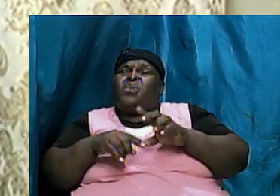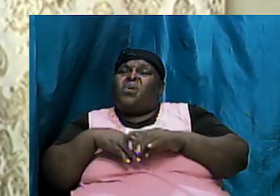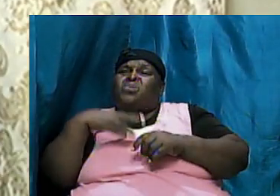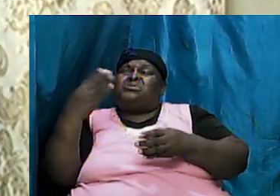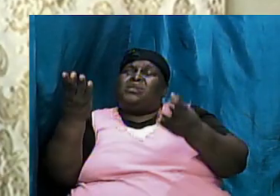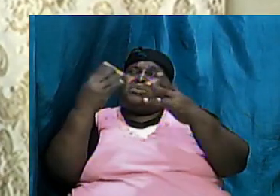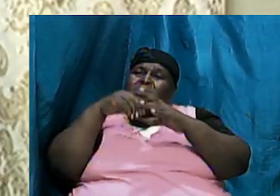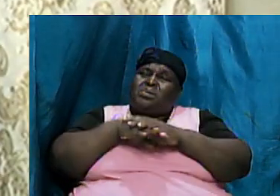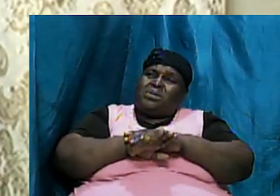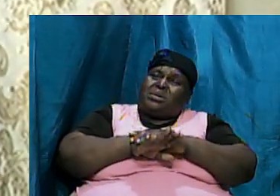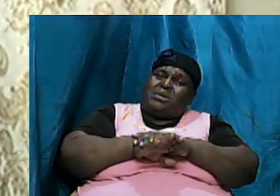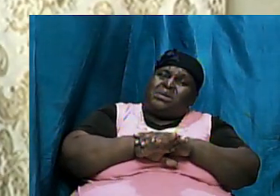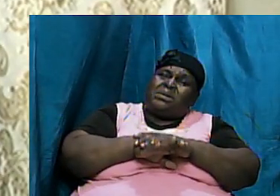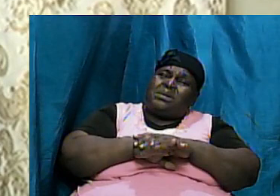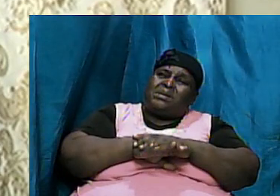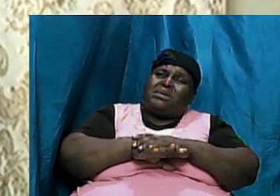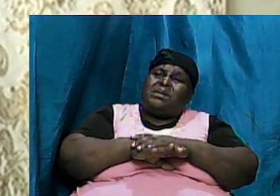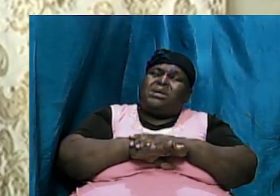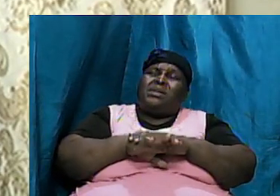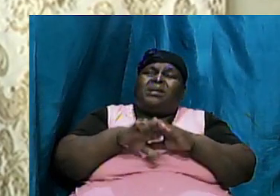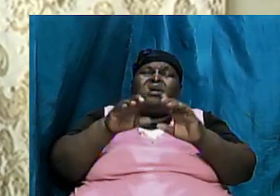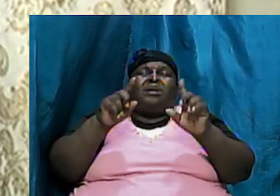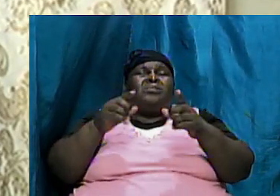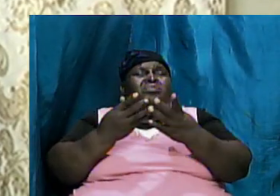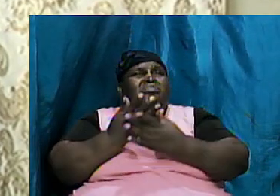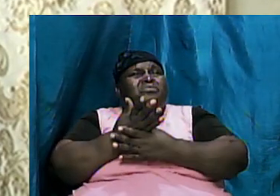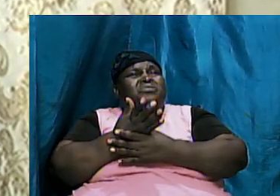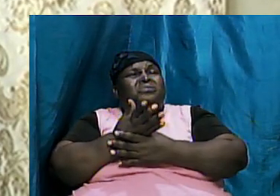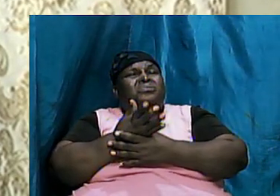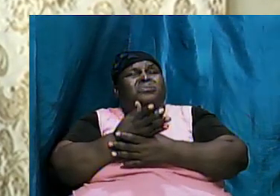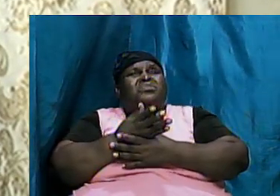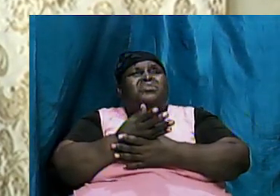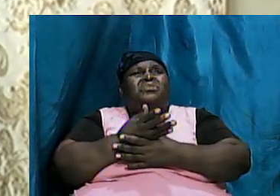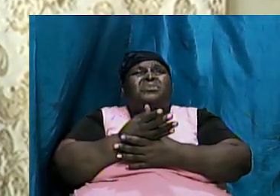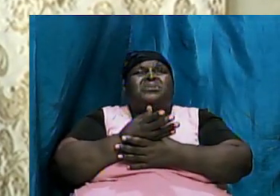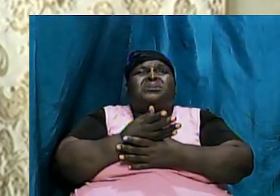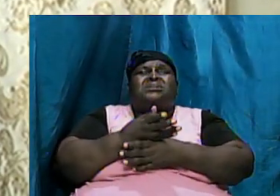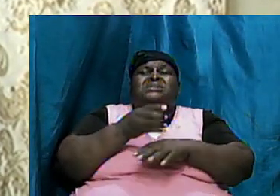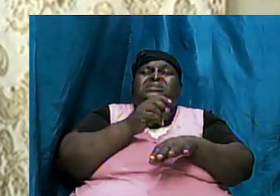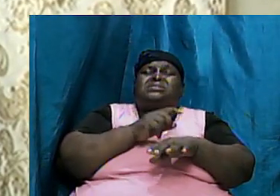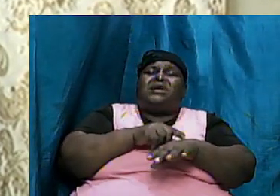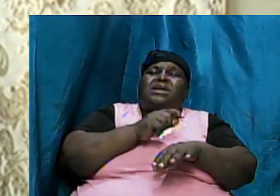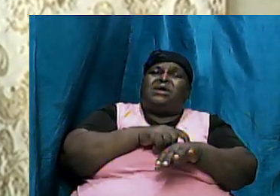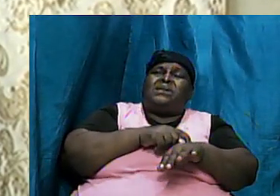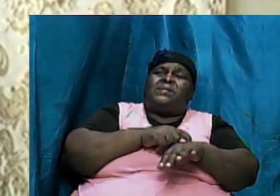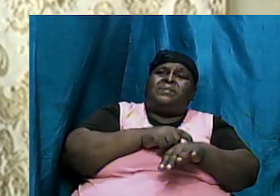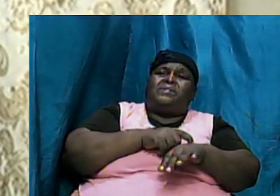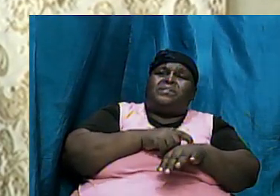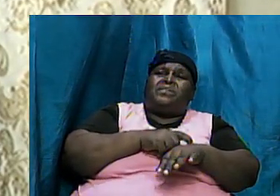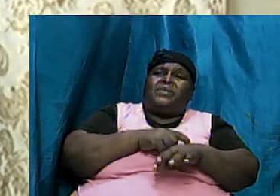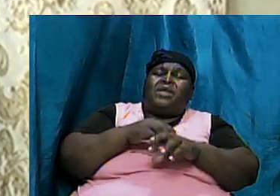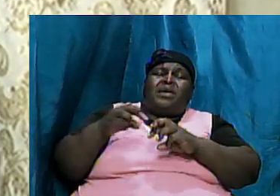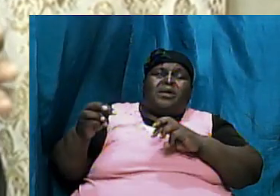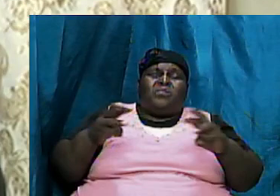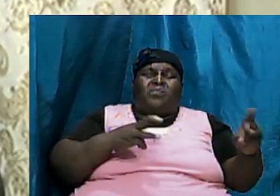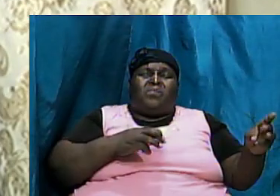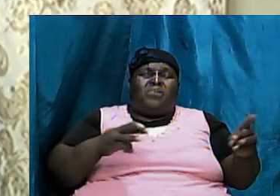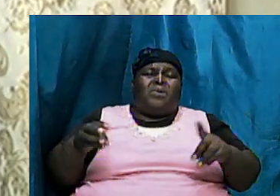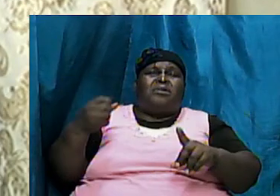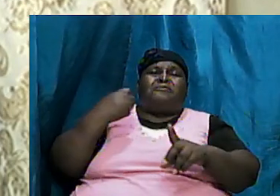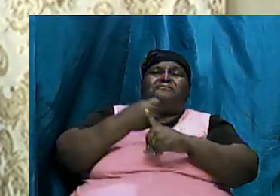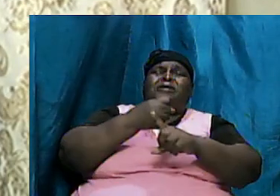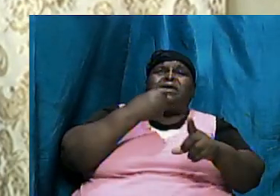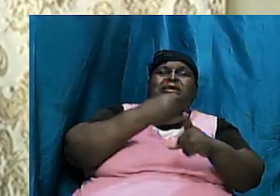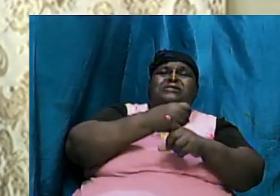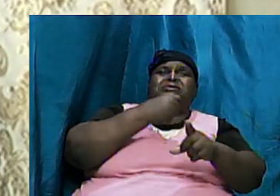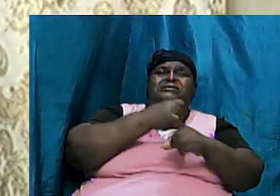in and intertwine themselves and go through all kind of periods of war and fightings